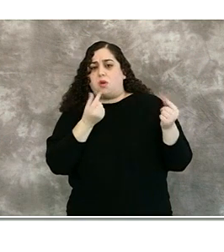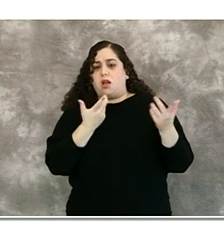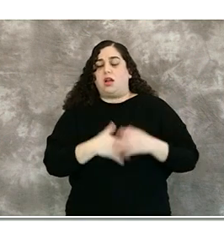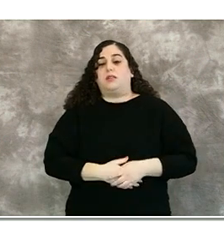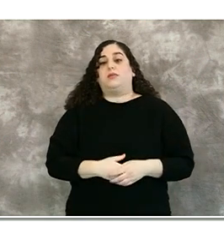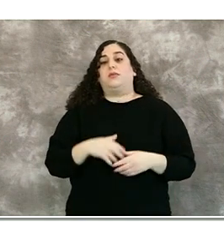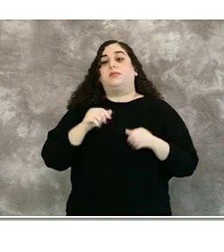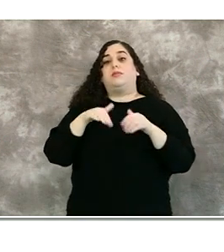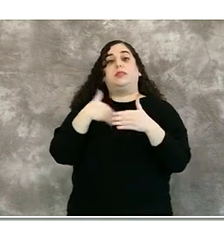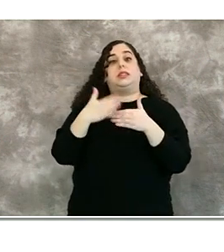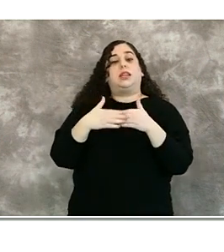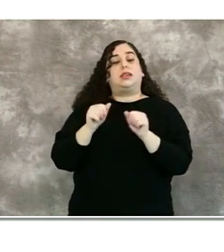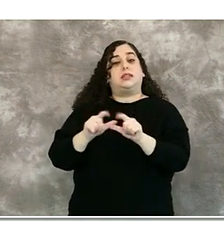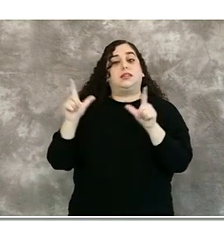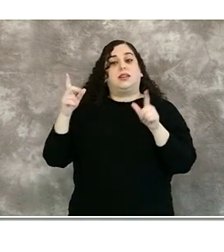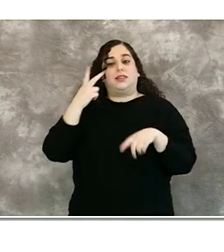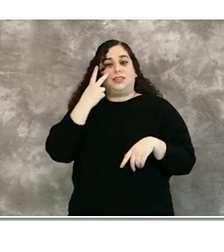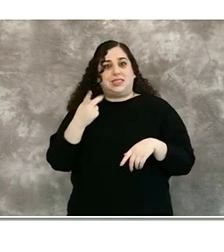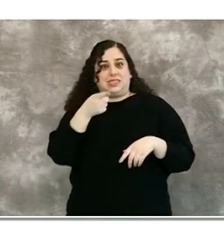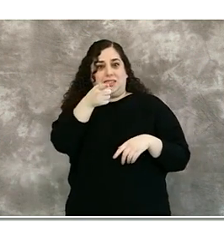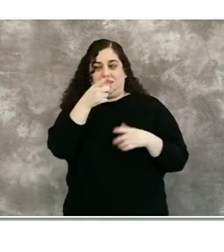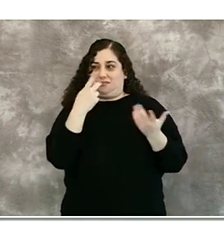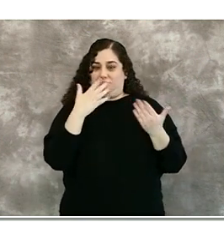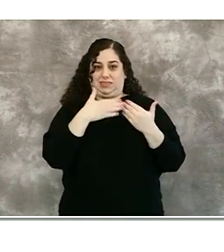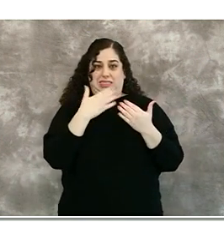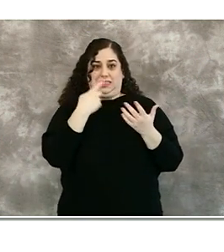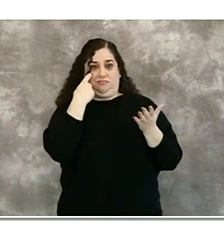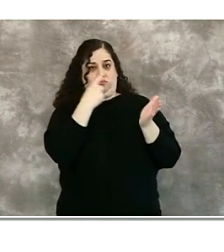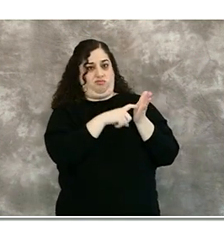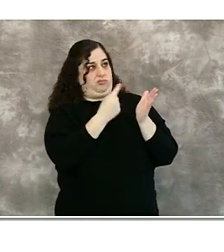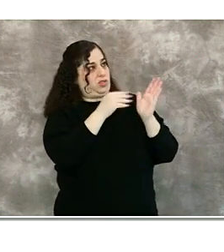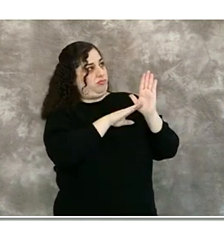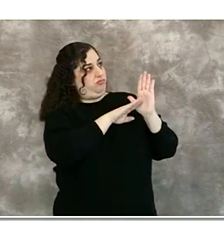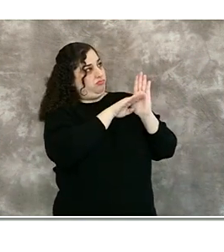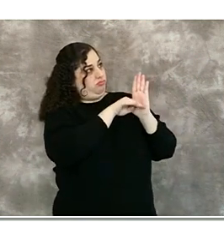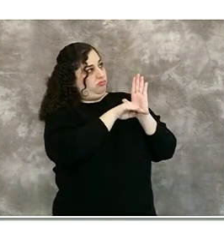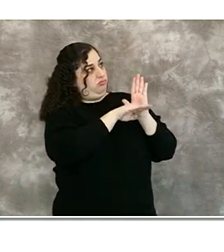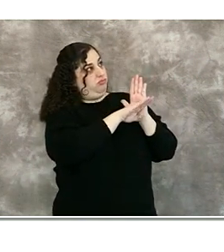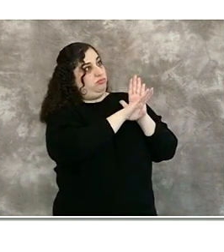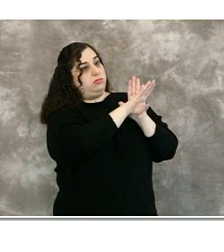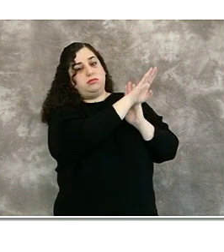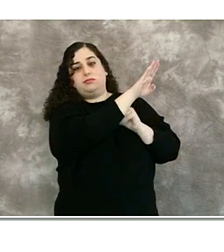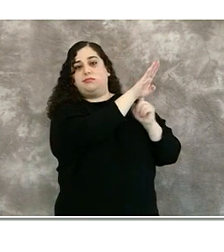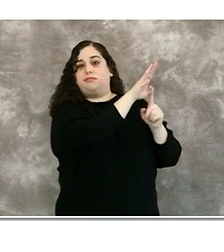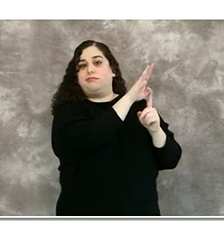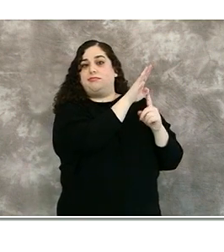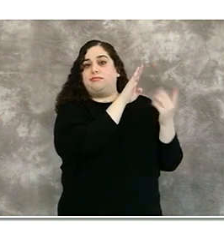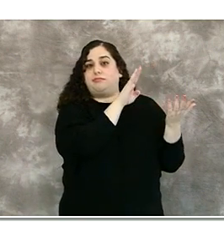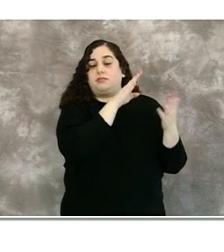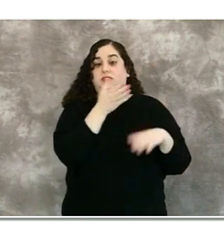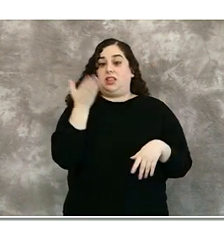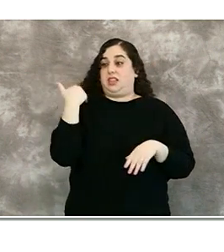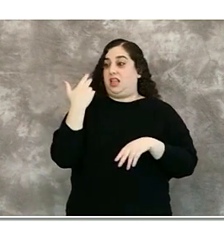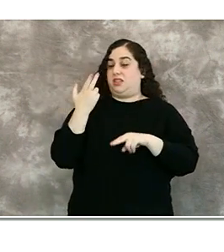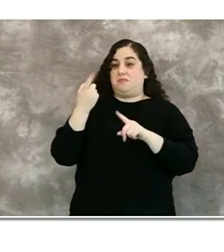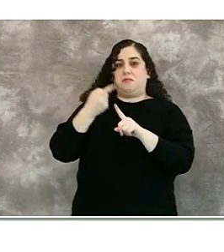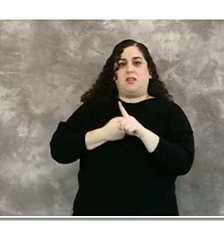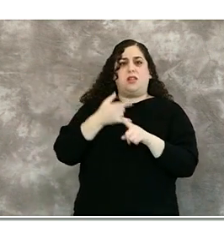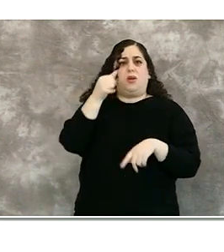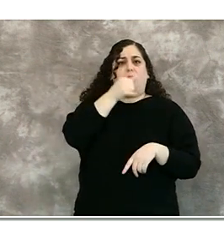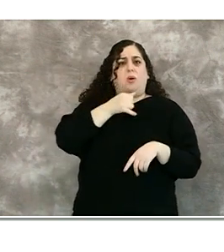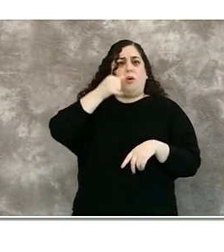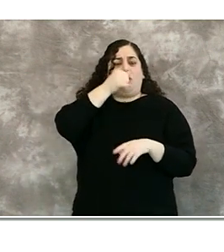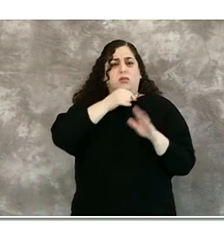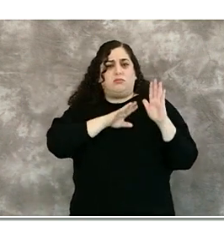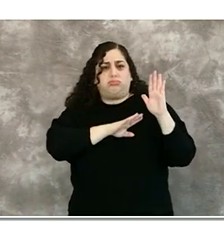increased over time. This shows since the pandemic began and you can see in the last month a dramatic increase in the number of cases.